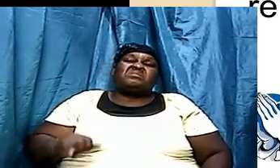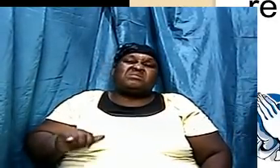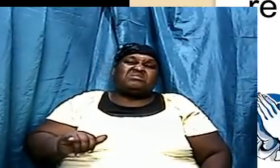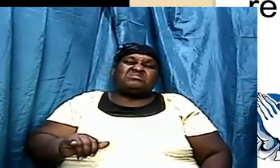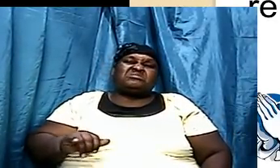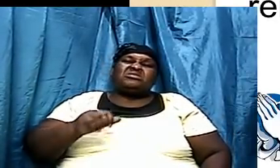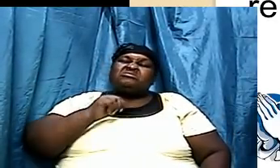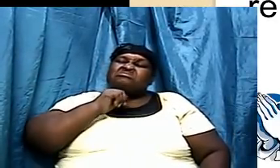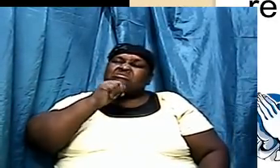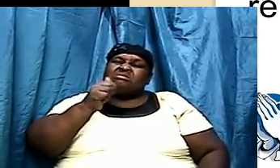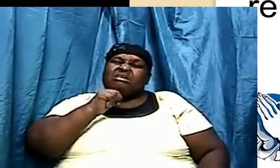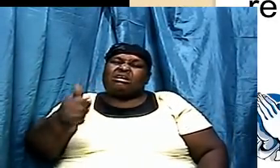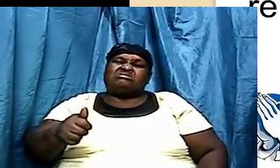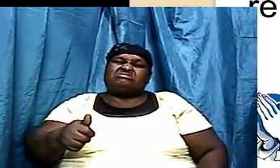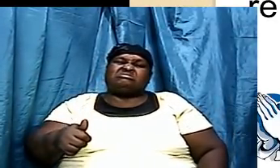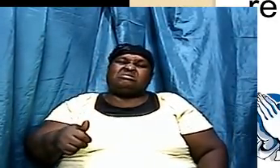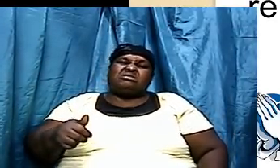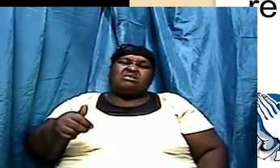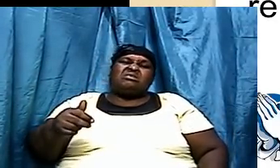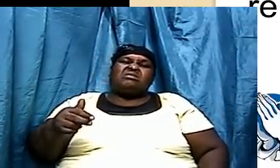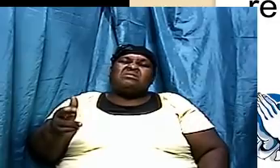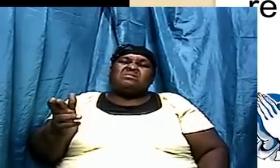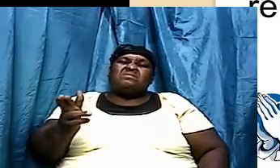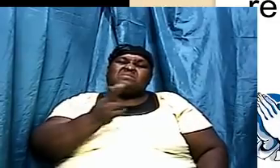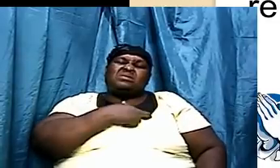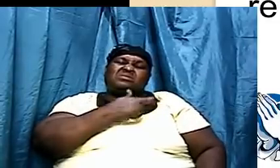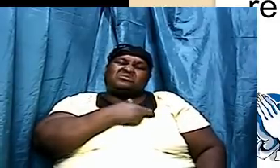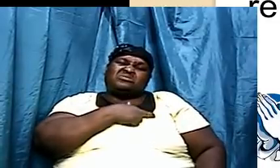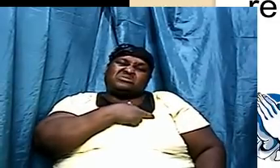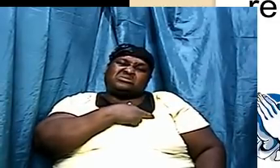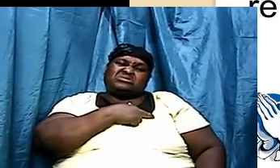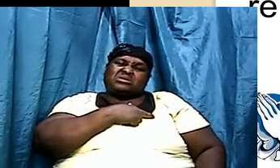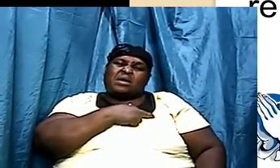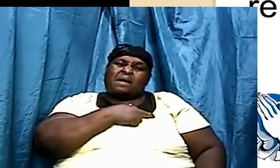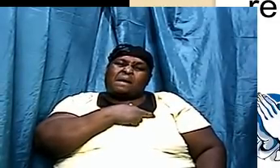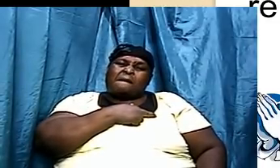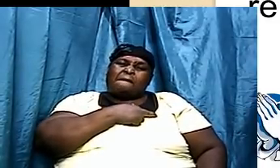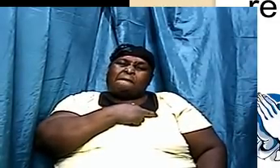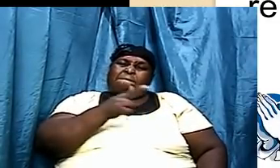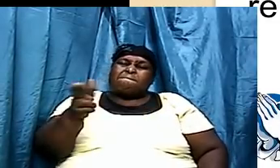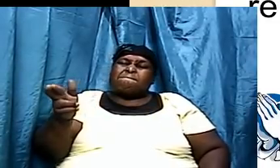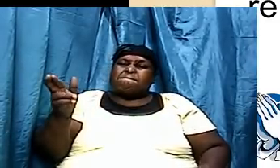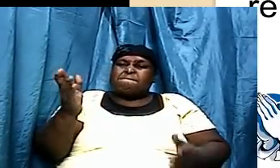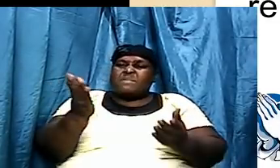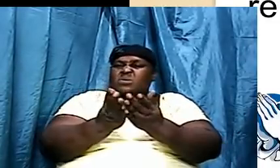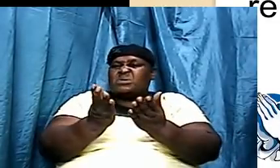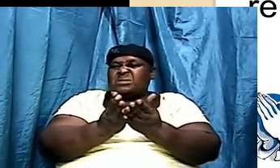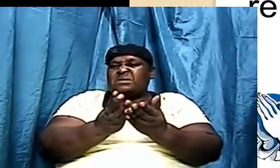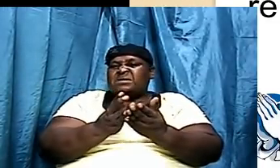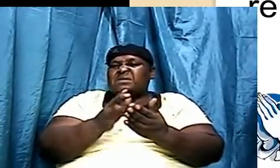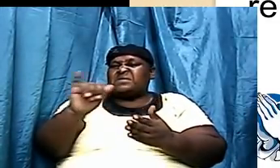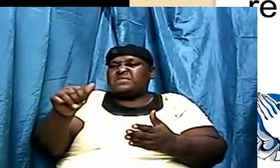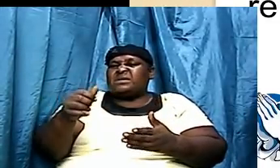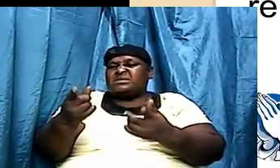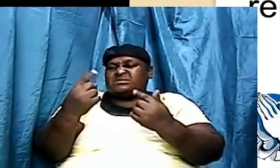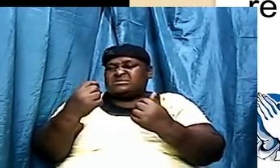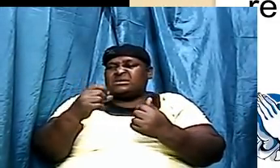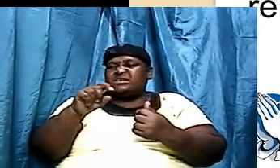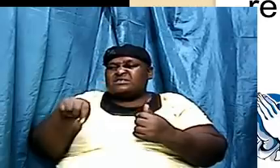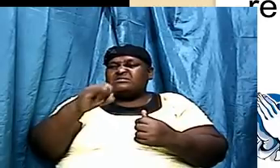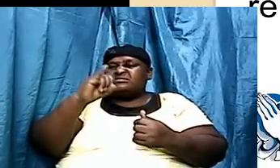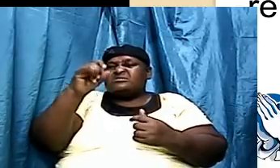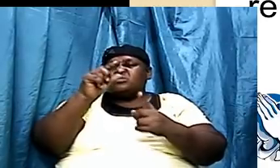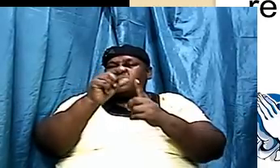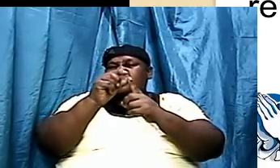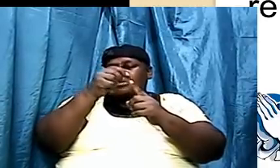Gita. These are not these religious other books that exist. This is the Word of God. And when God came with the Word, what He